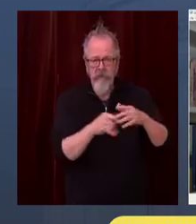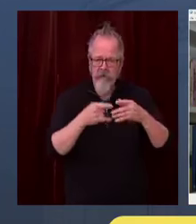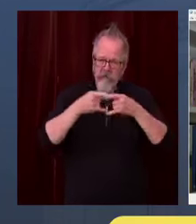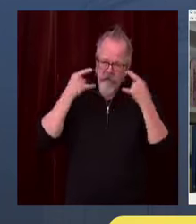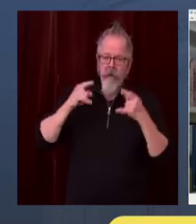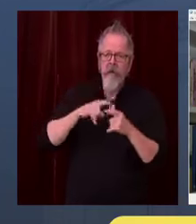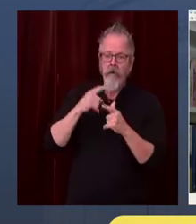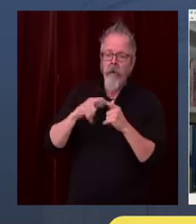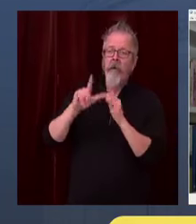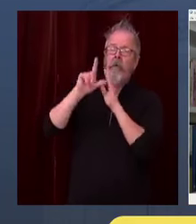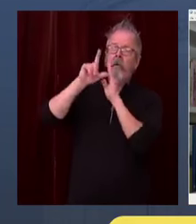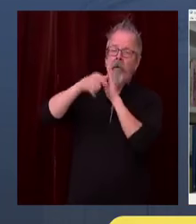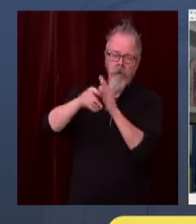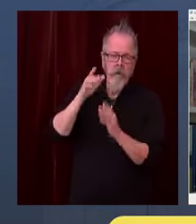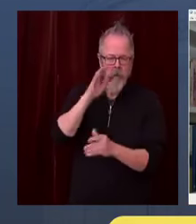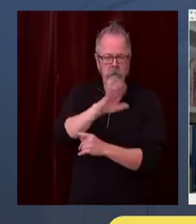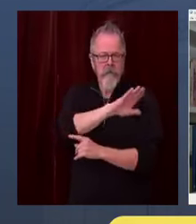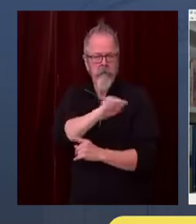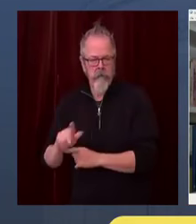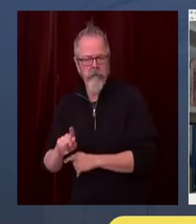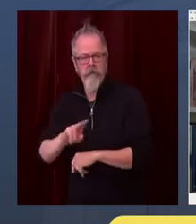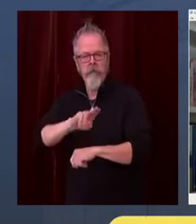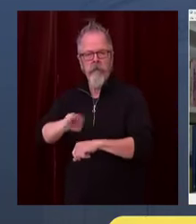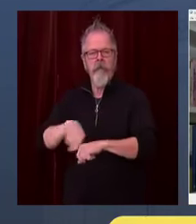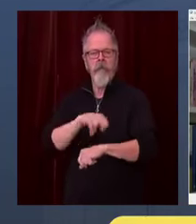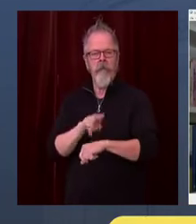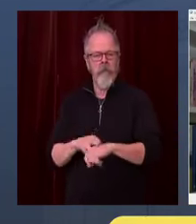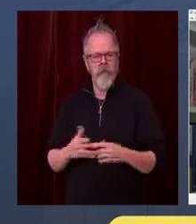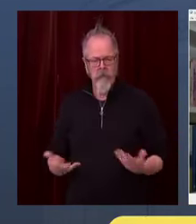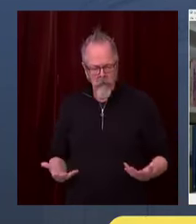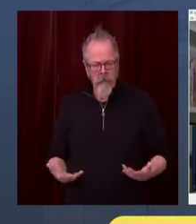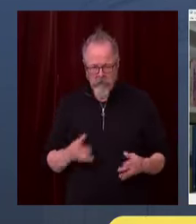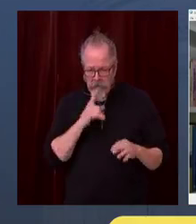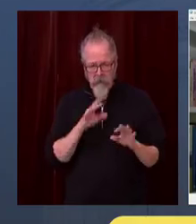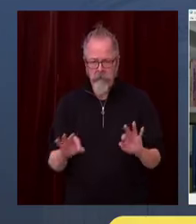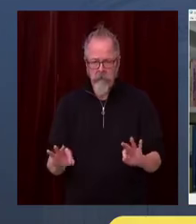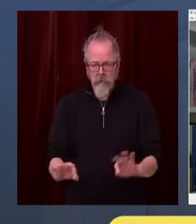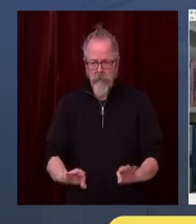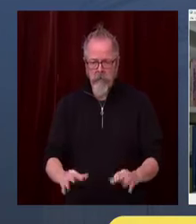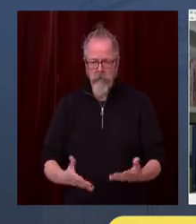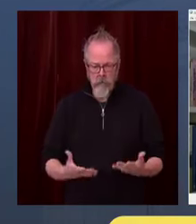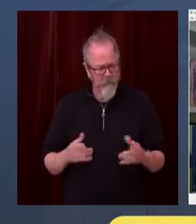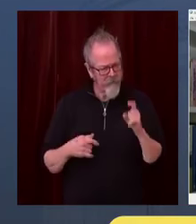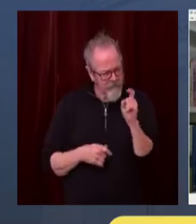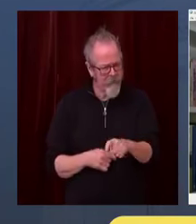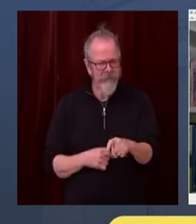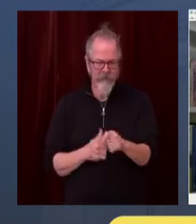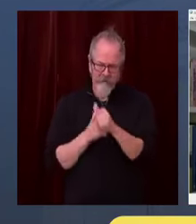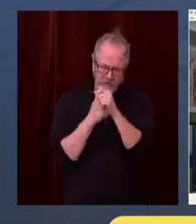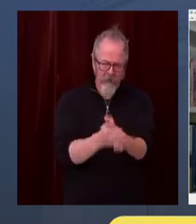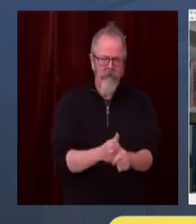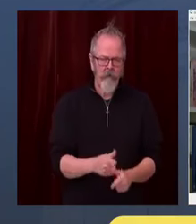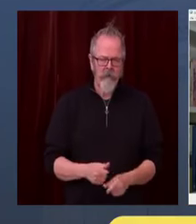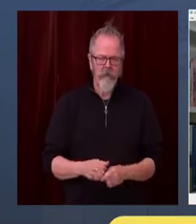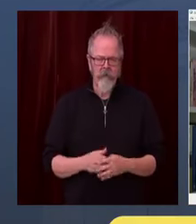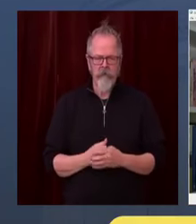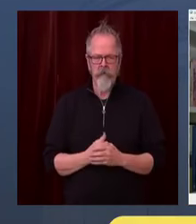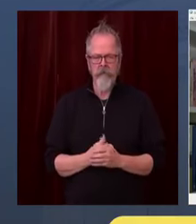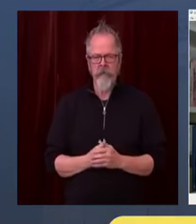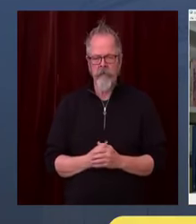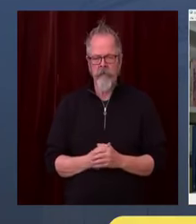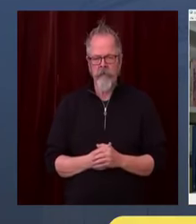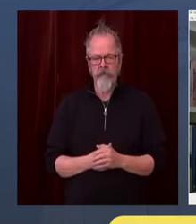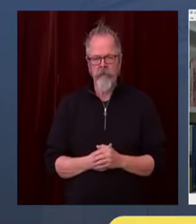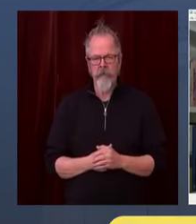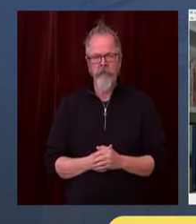actions, including currently hiring and onboarding 25 additional contact tracers to add